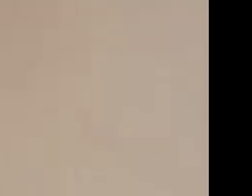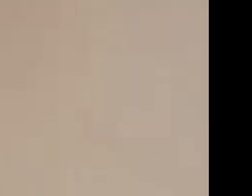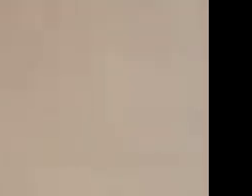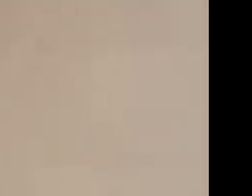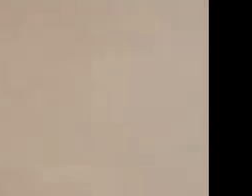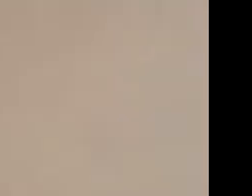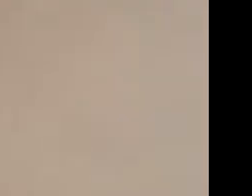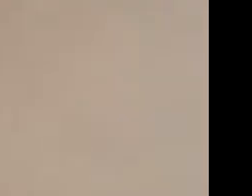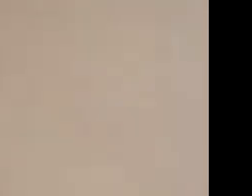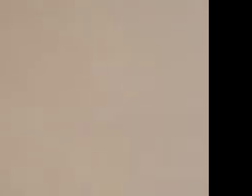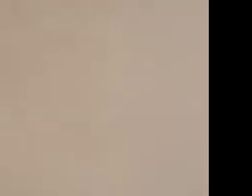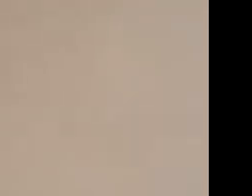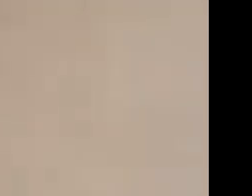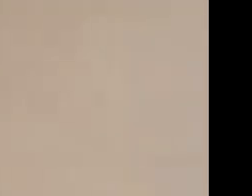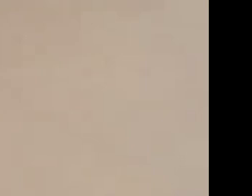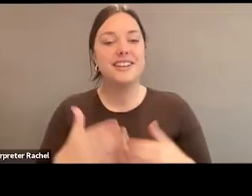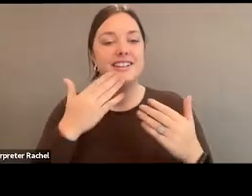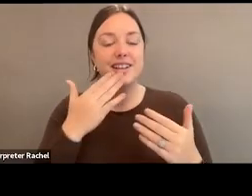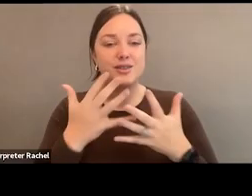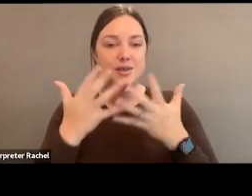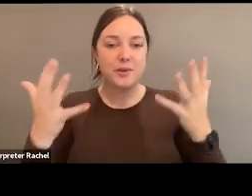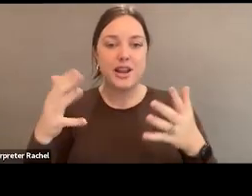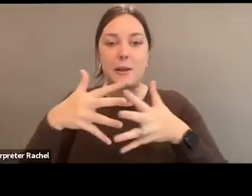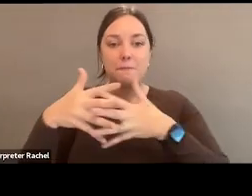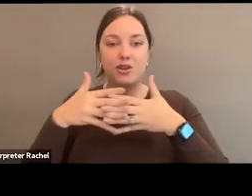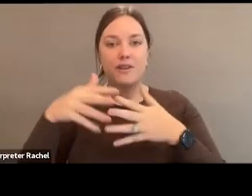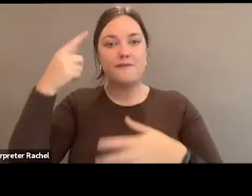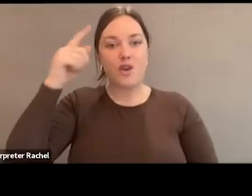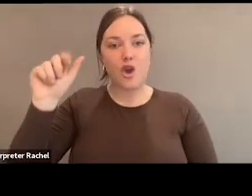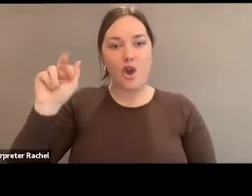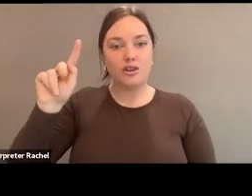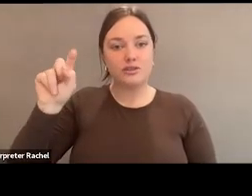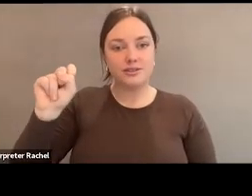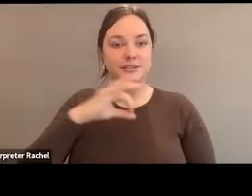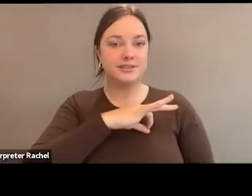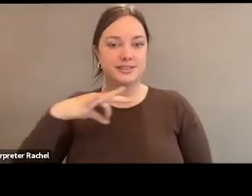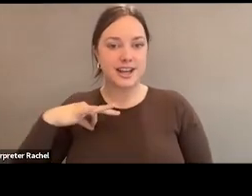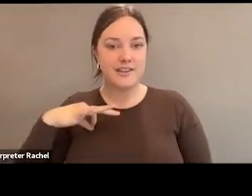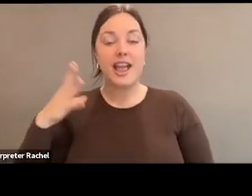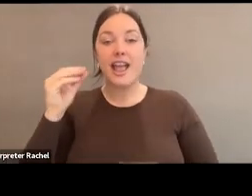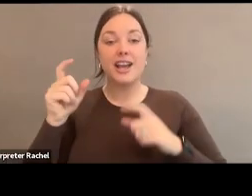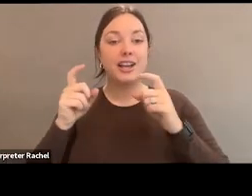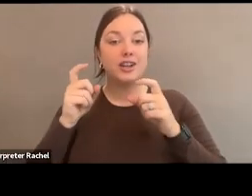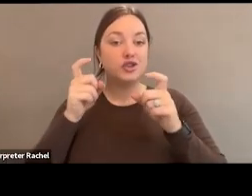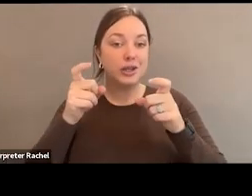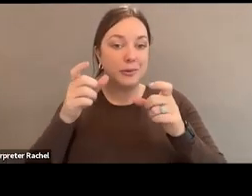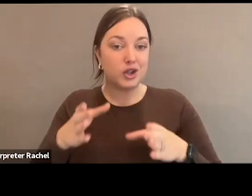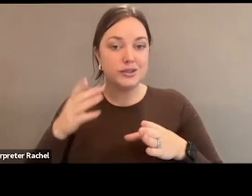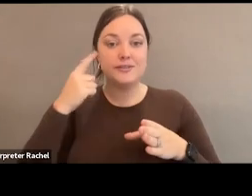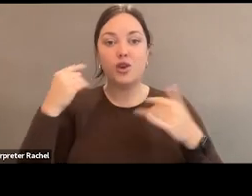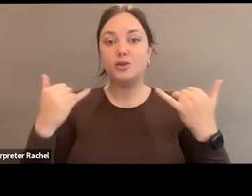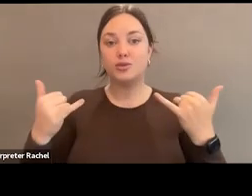Well, thanks, Nina, and entire Americans for the Arts staff and contributors on today's call for putting this